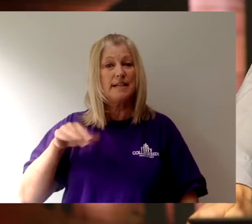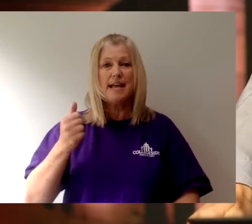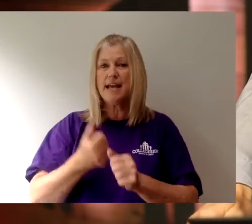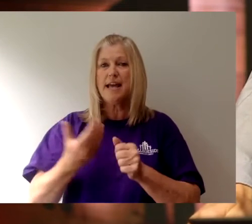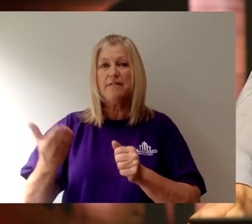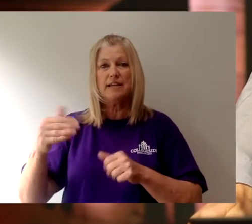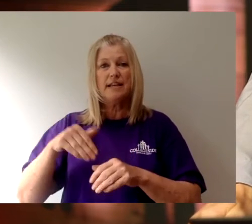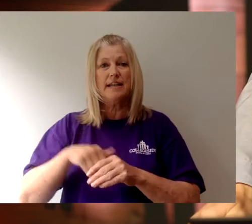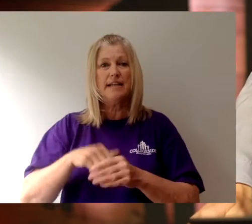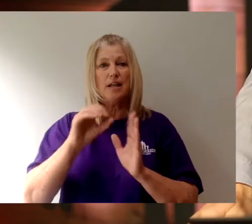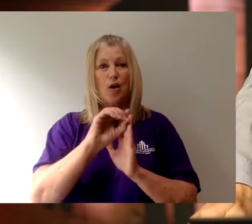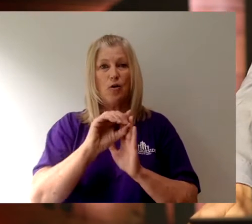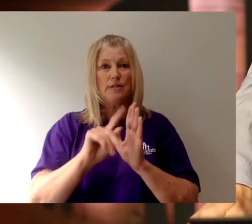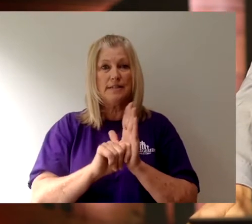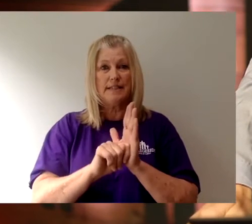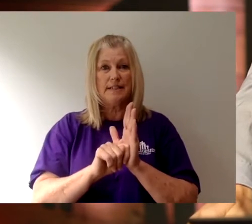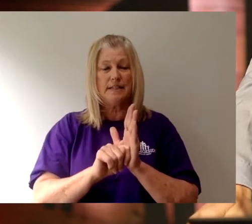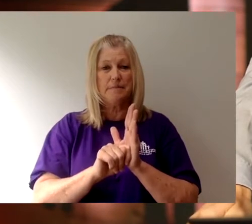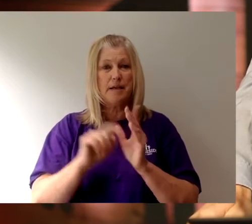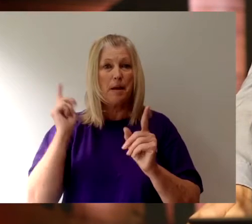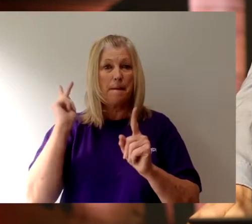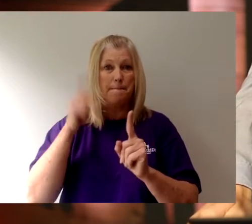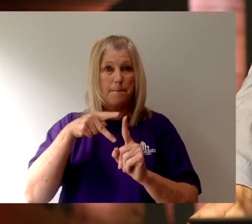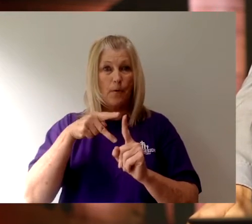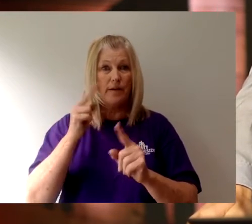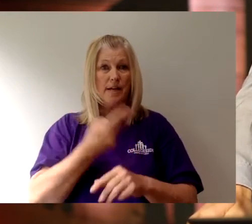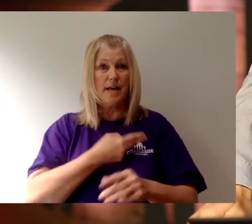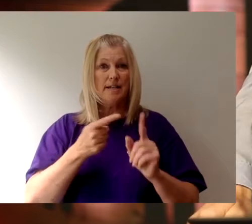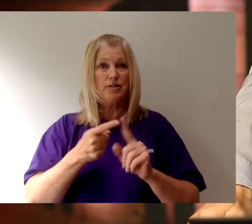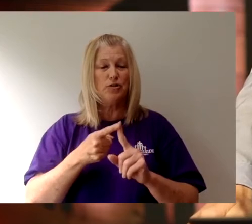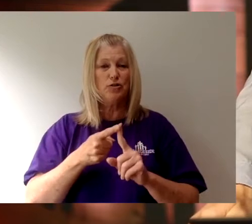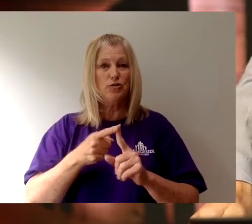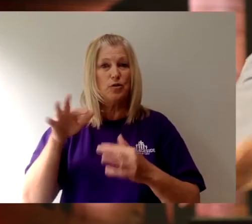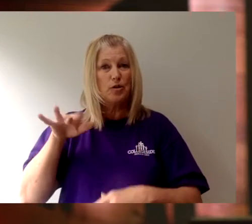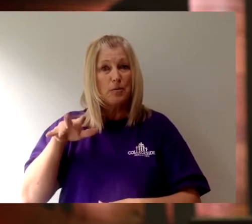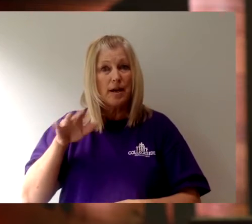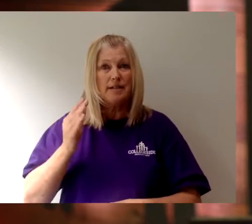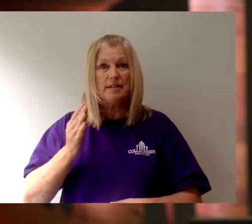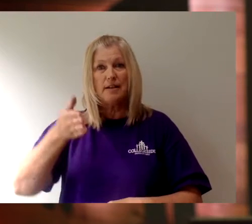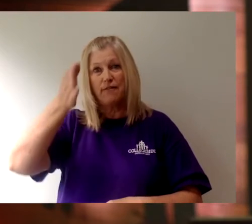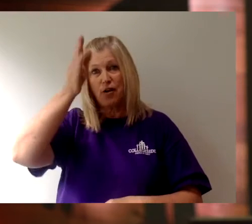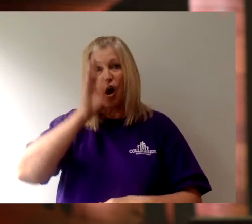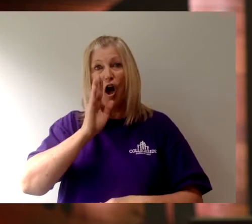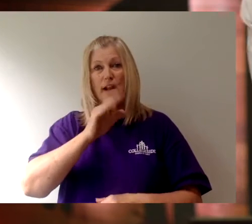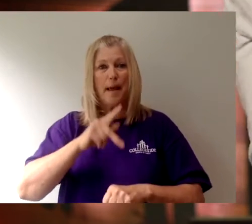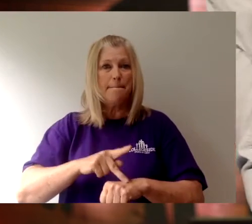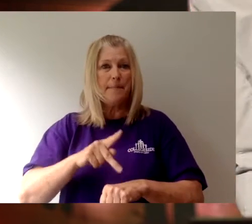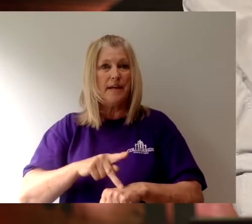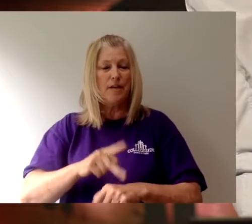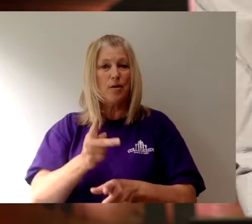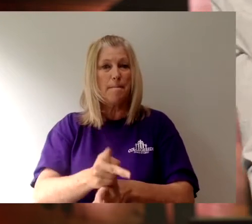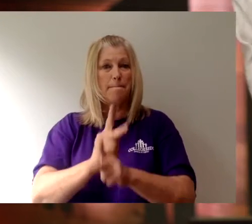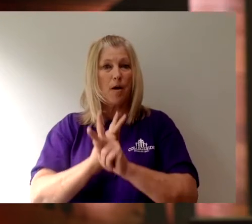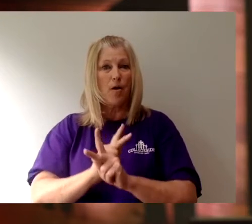Everything in the Old Testament points us to the presence of God, and Peter borrows